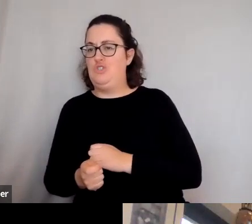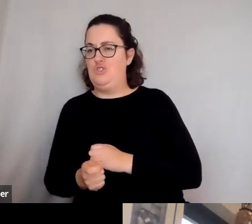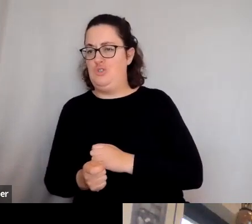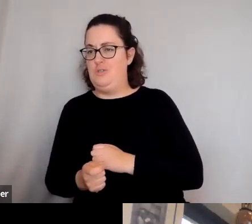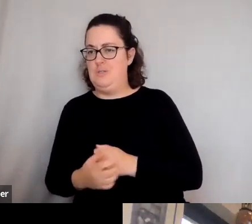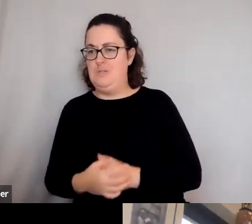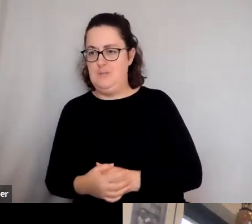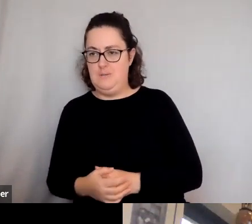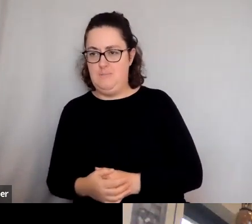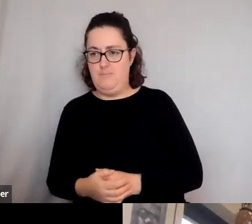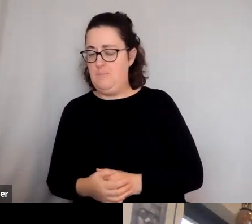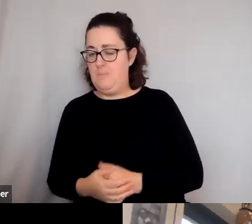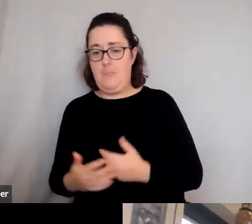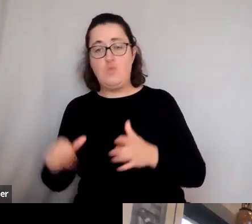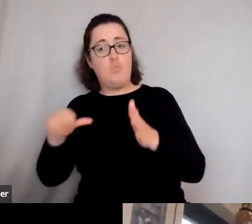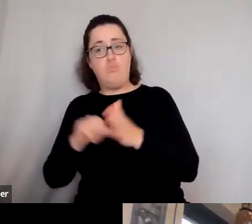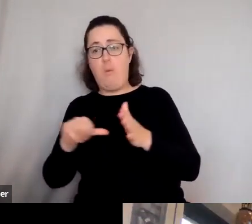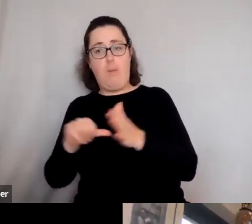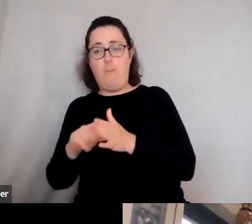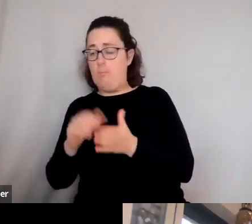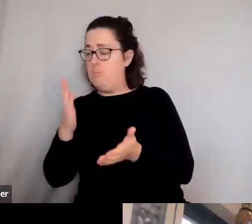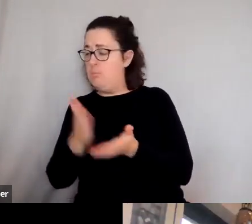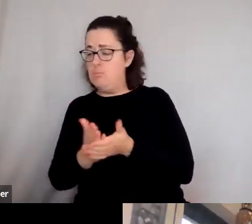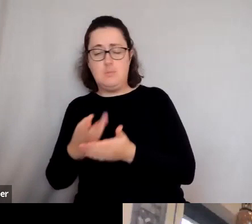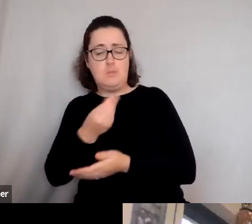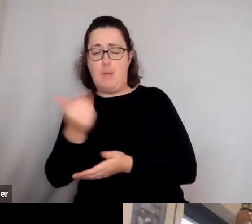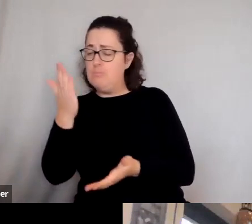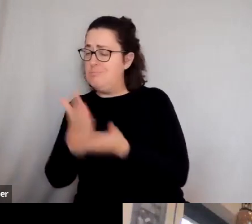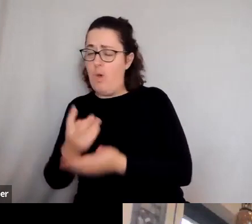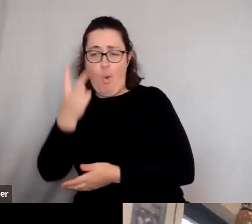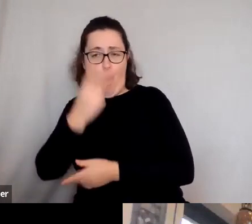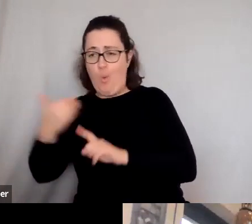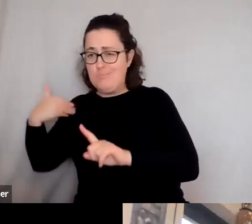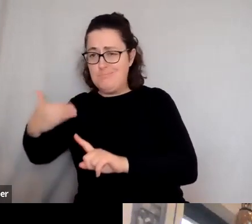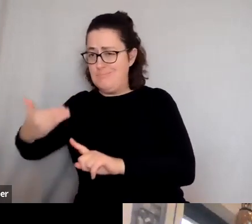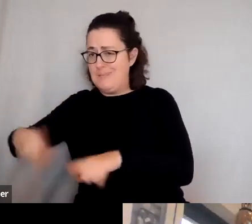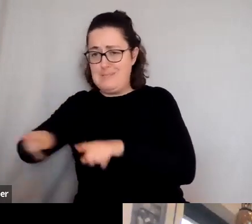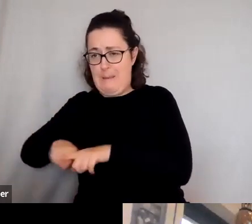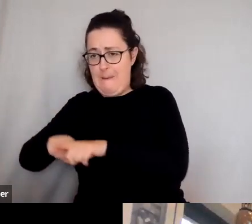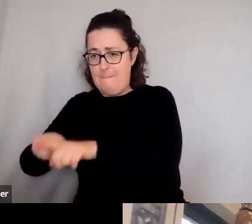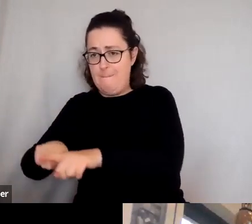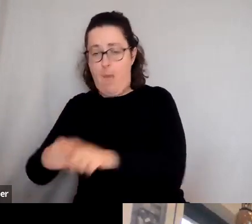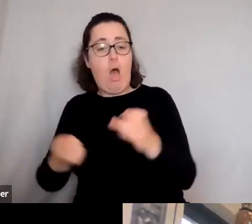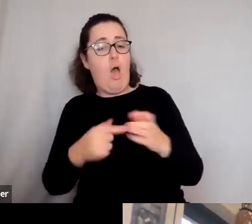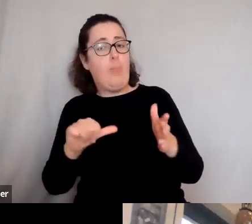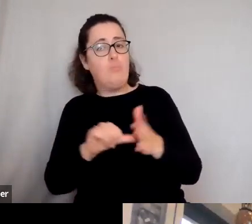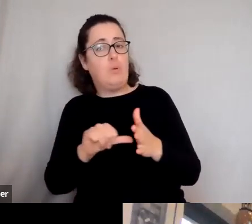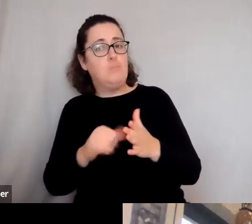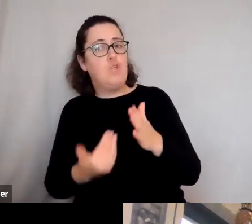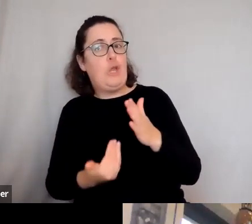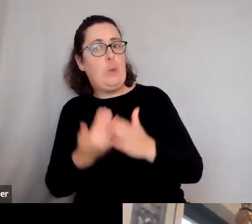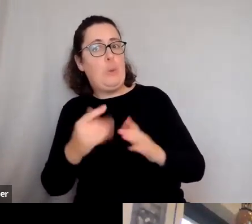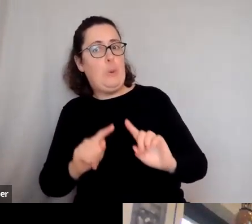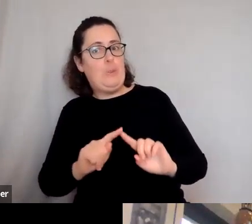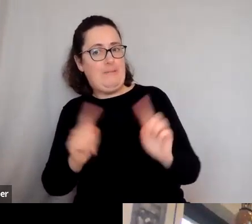problems it shows us are as old as you can possibly think. Other problems are different. And I think that's, so it's that